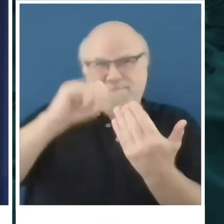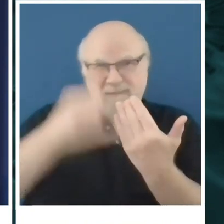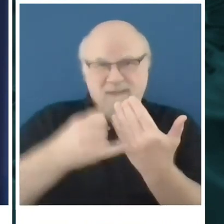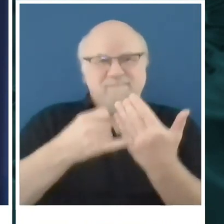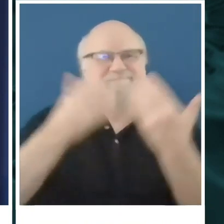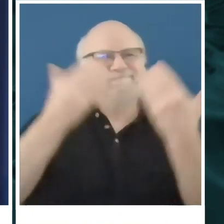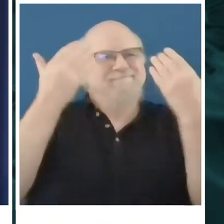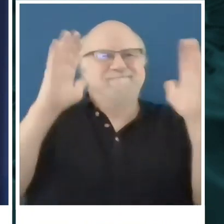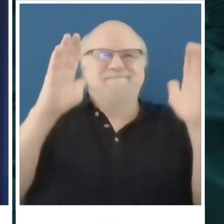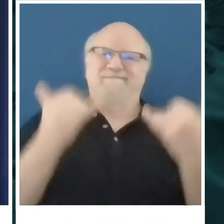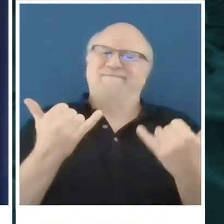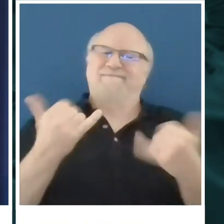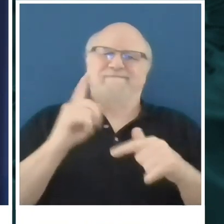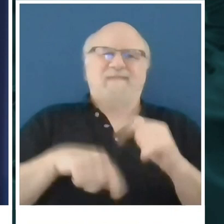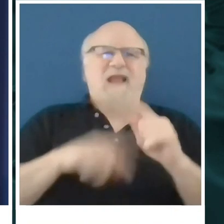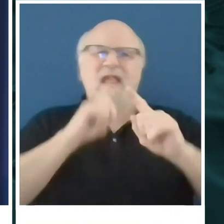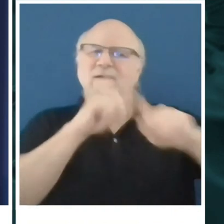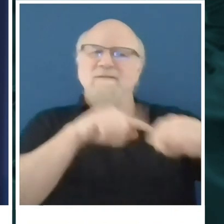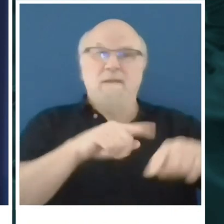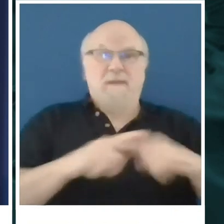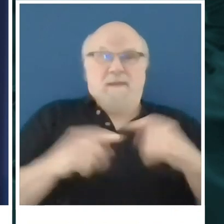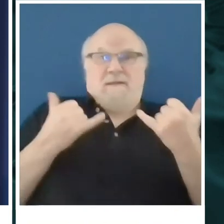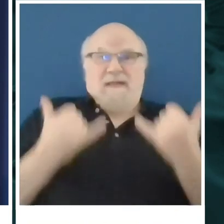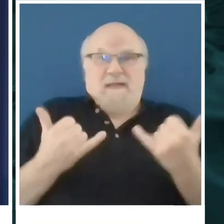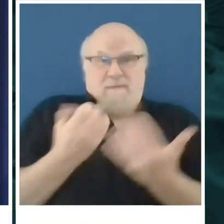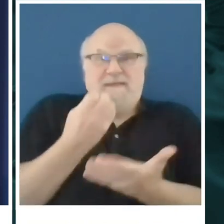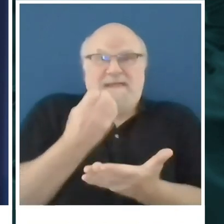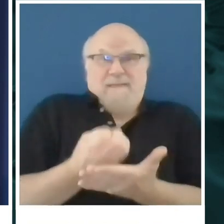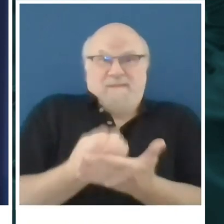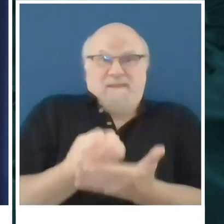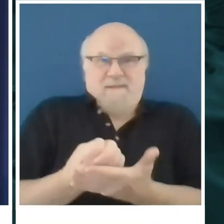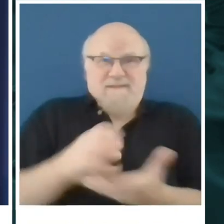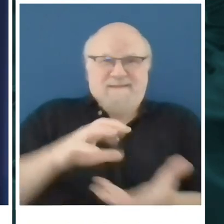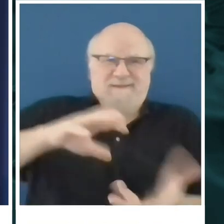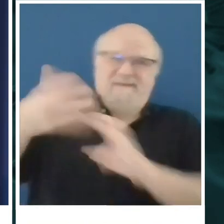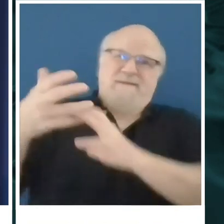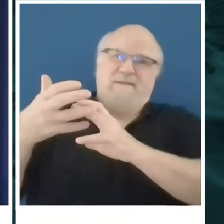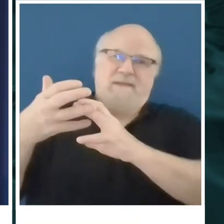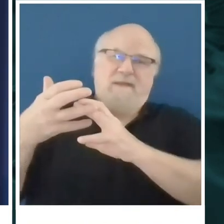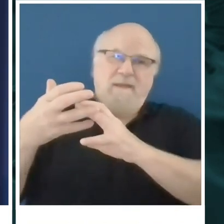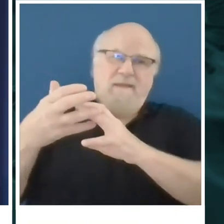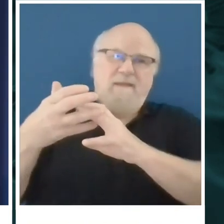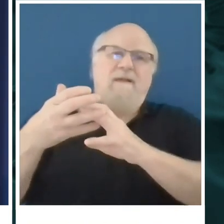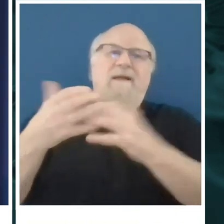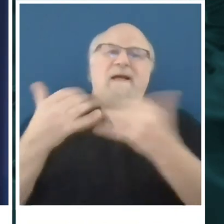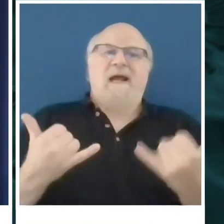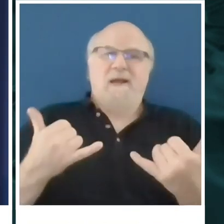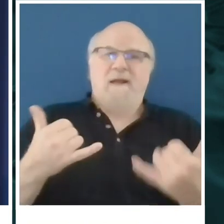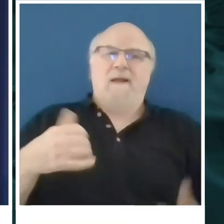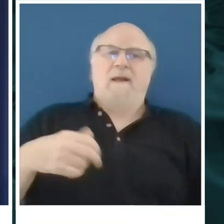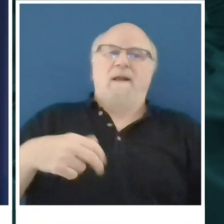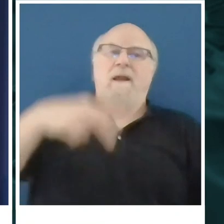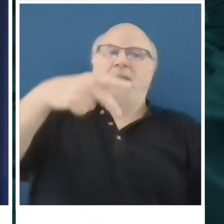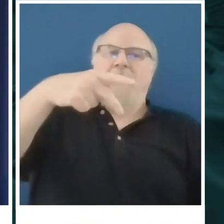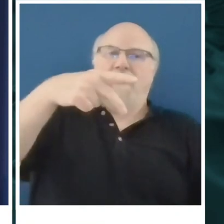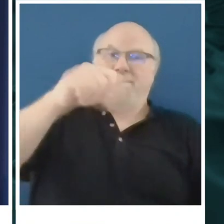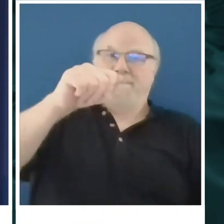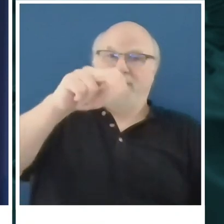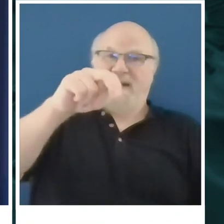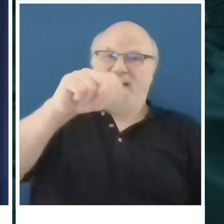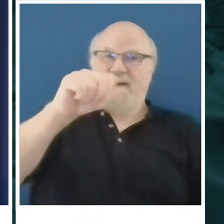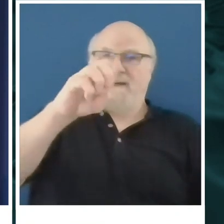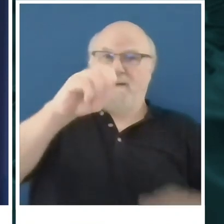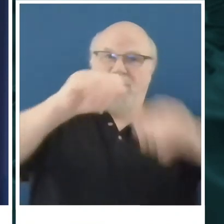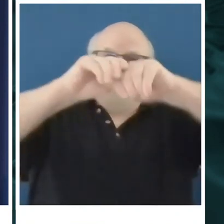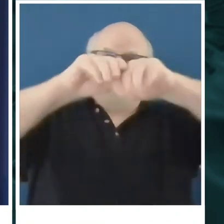this economic crisis that we're in right now because of this pandemic is going to be like something, I don't know that